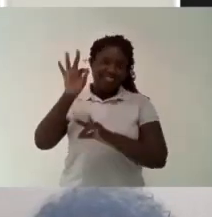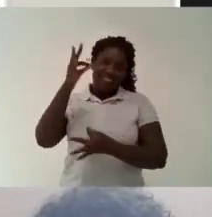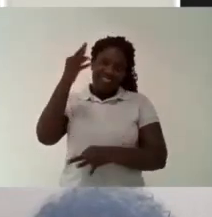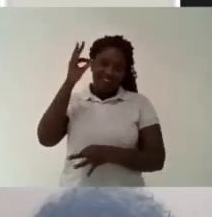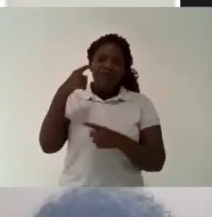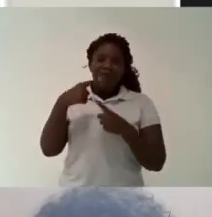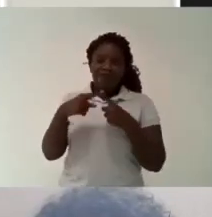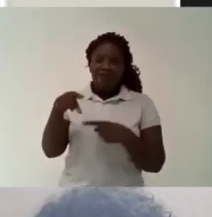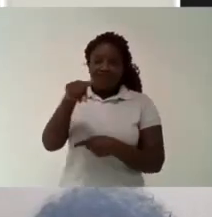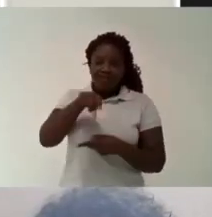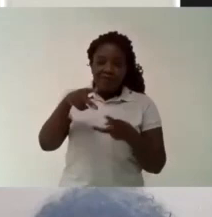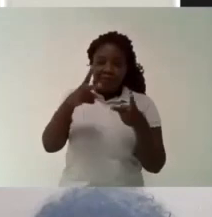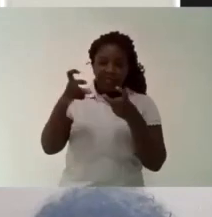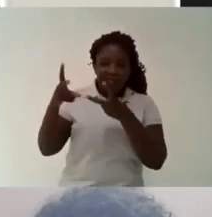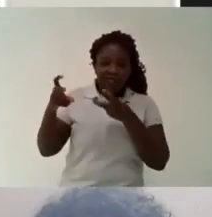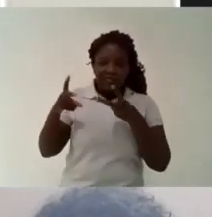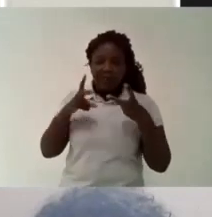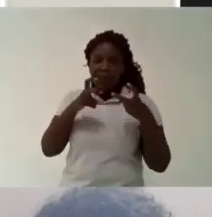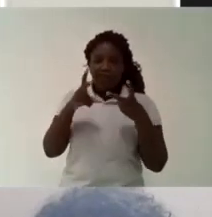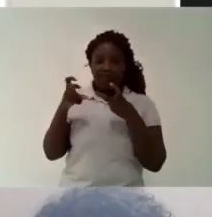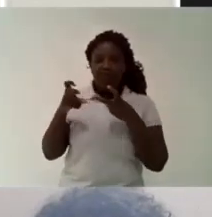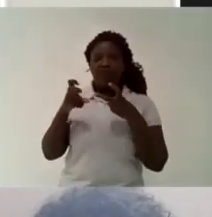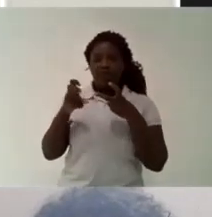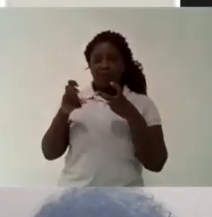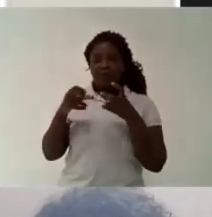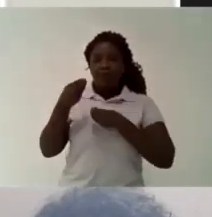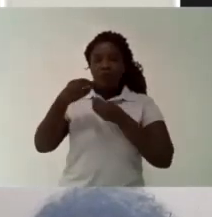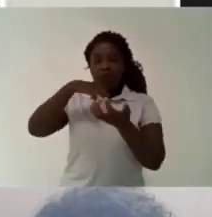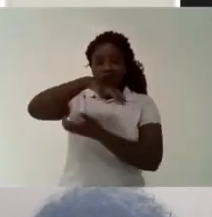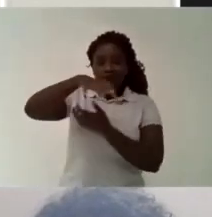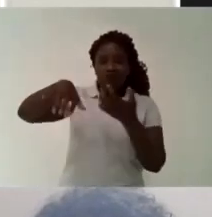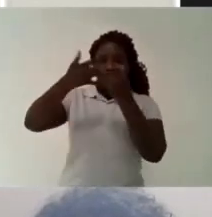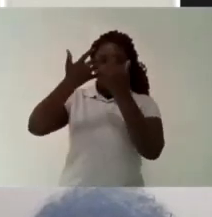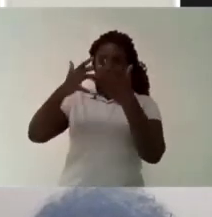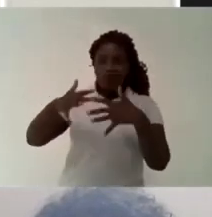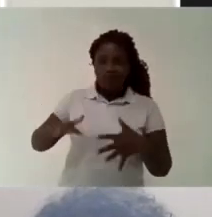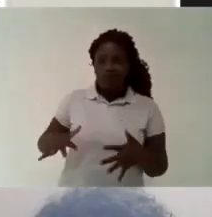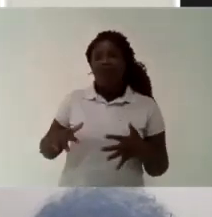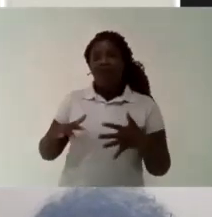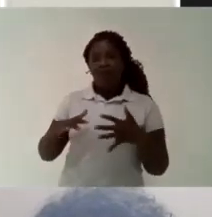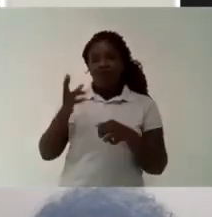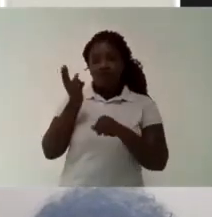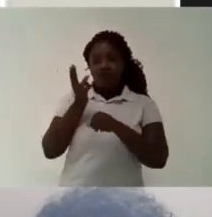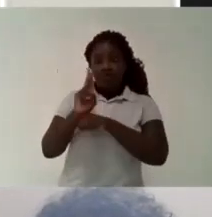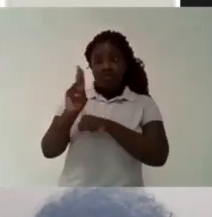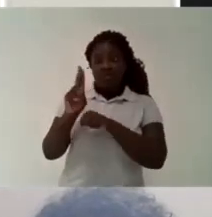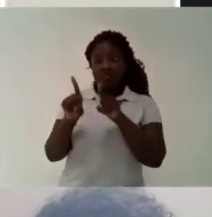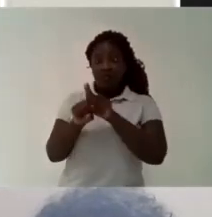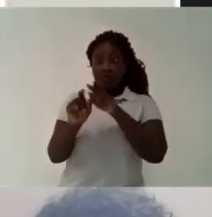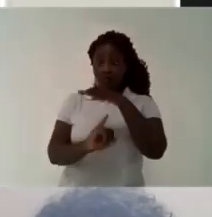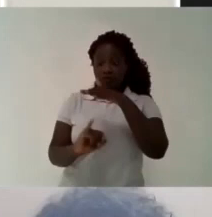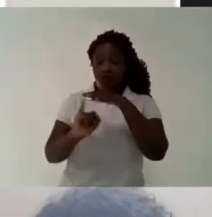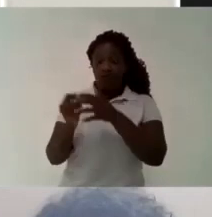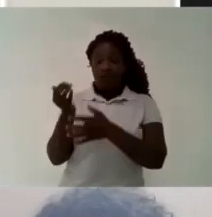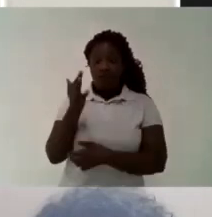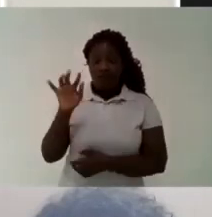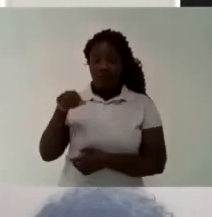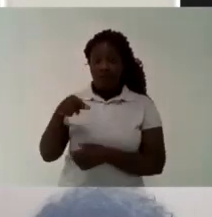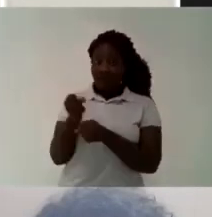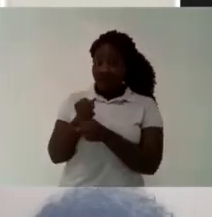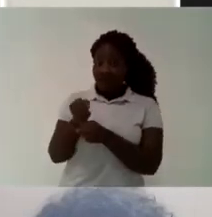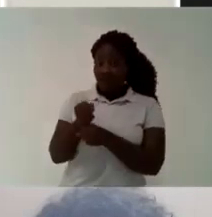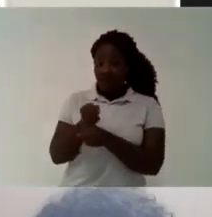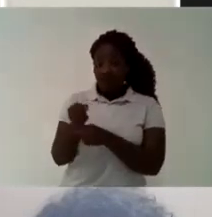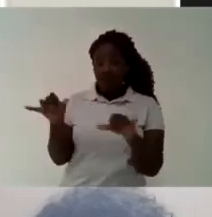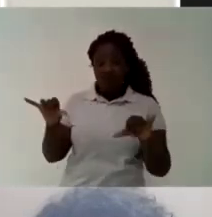breaking with crystallized tradition Of breaking with crystallized values And bolsonarism is against